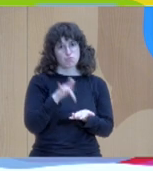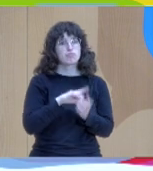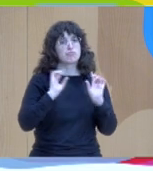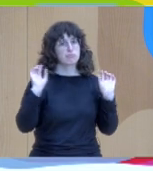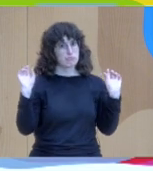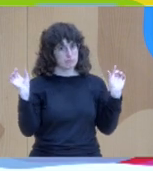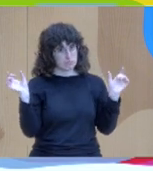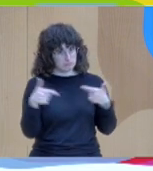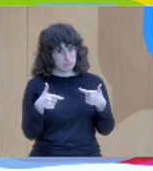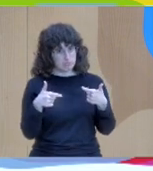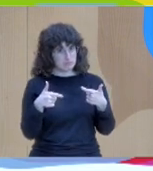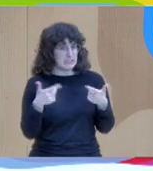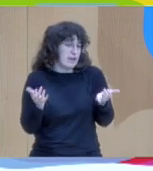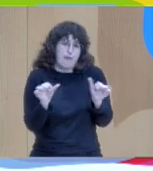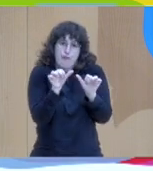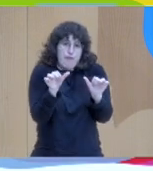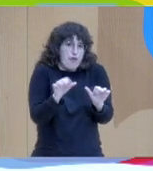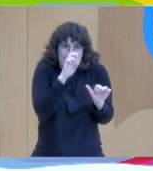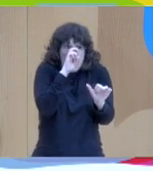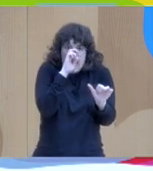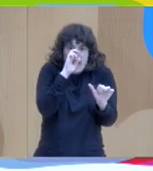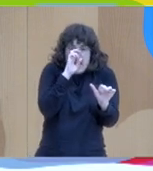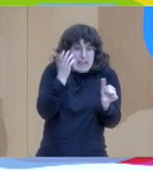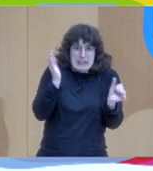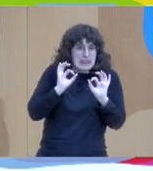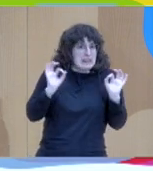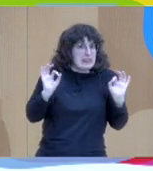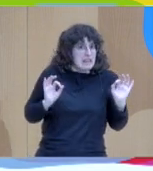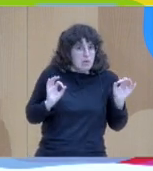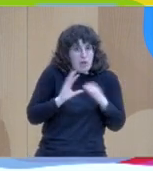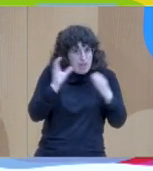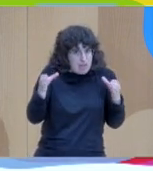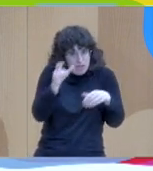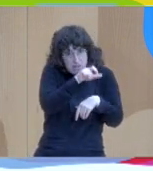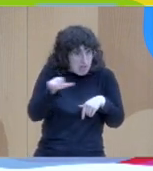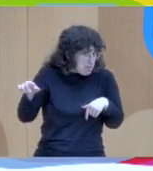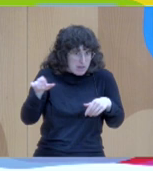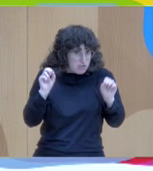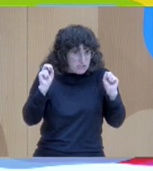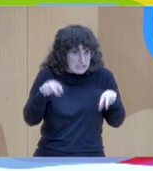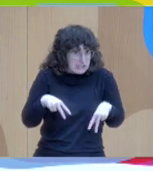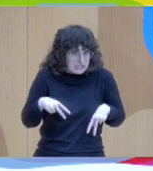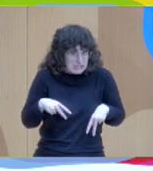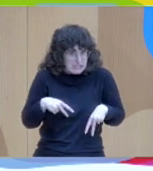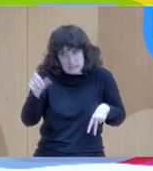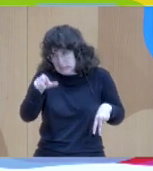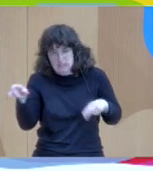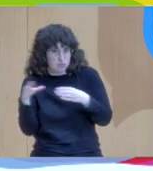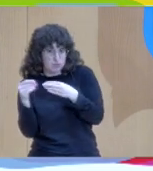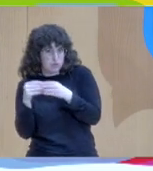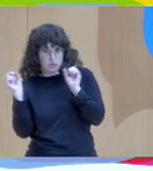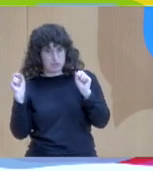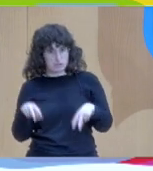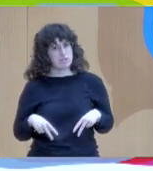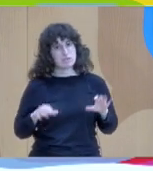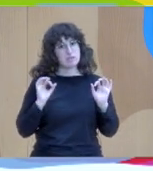no clients. The old model, which is now the old model, the original anticipation dialogue model. And then, we had a break